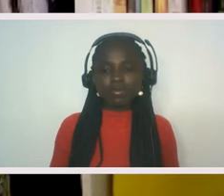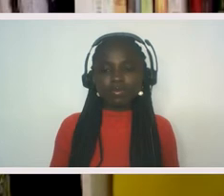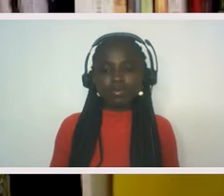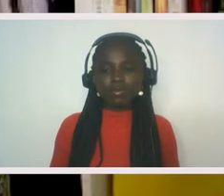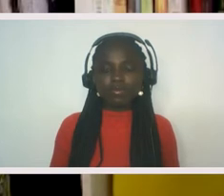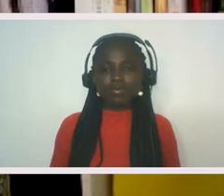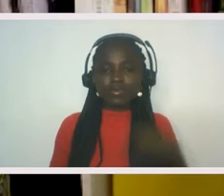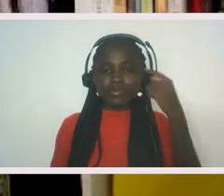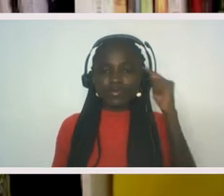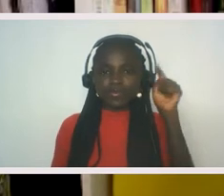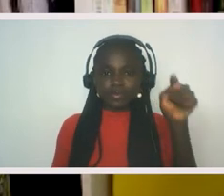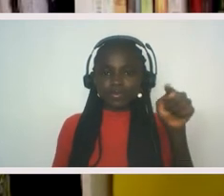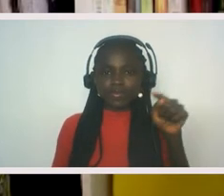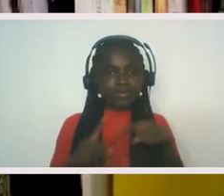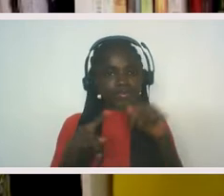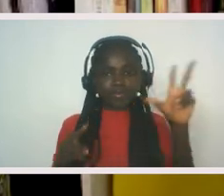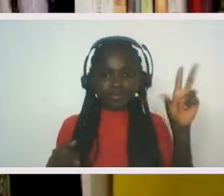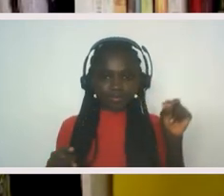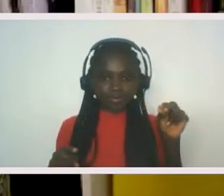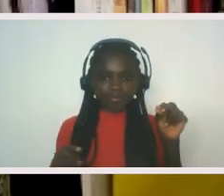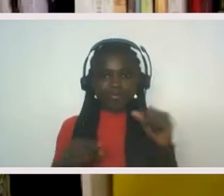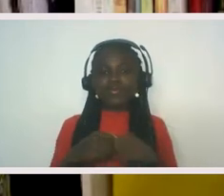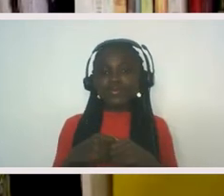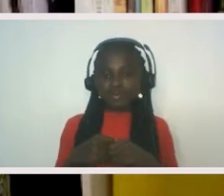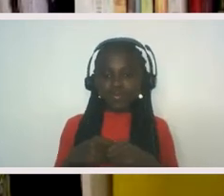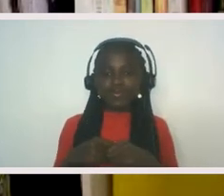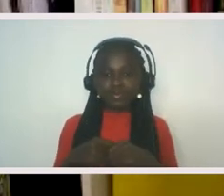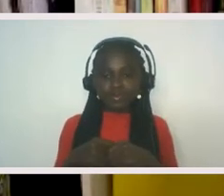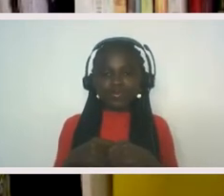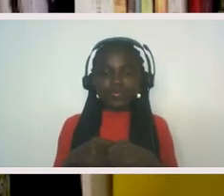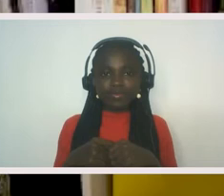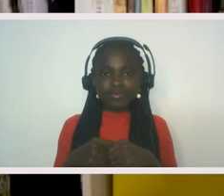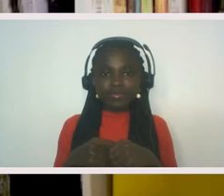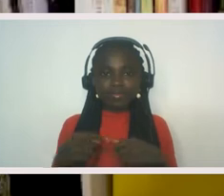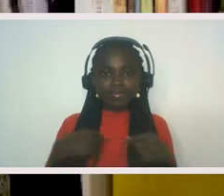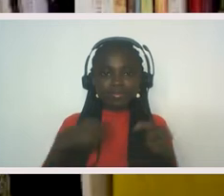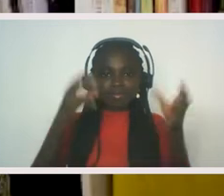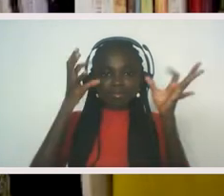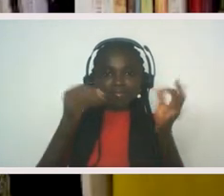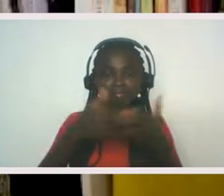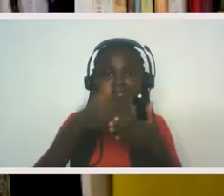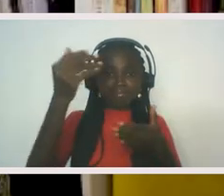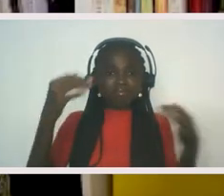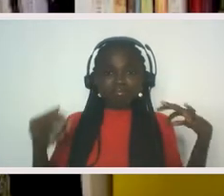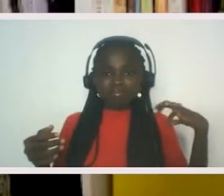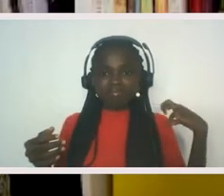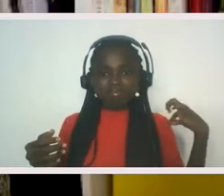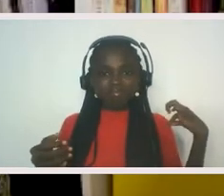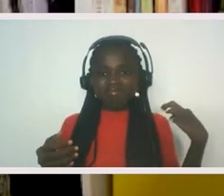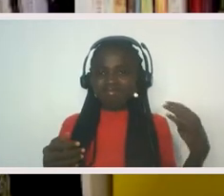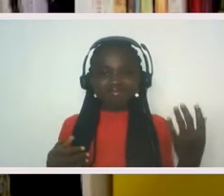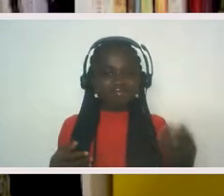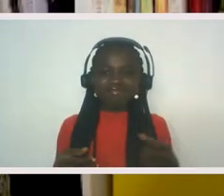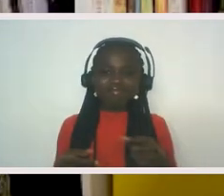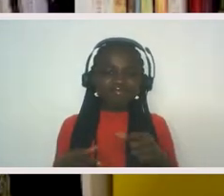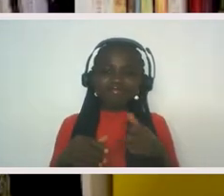glad for you. Um, but no, uh, the t-shirt won't quite cut it. Although sensationalism